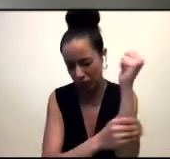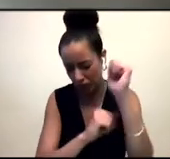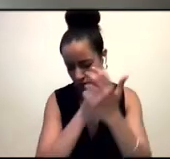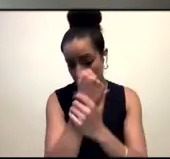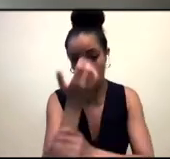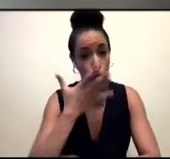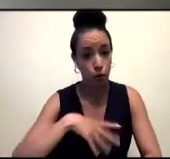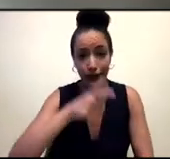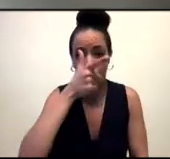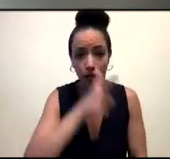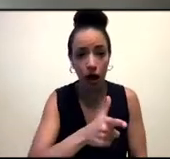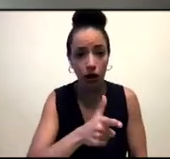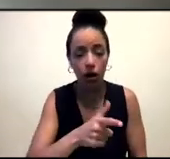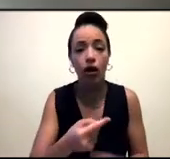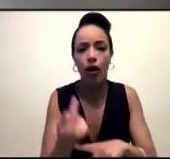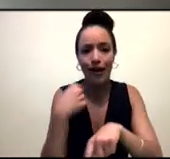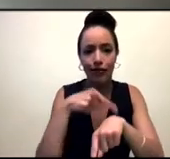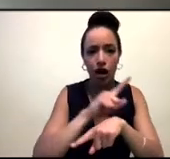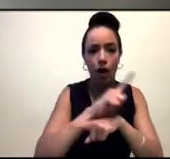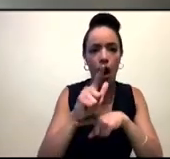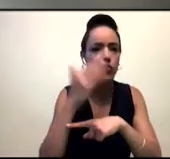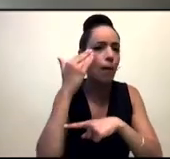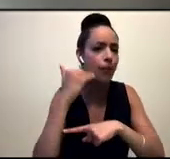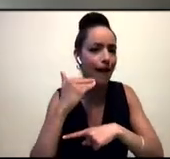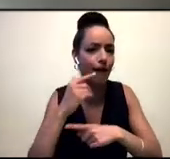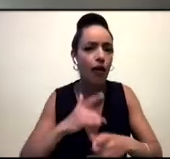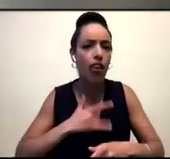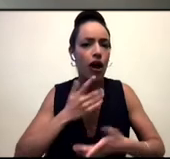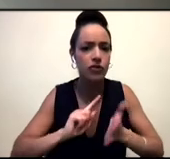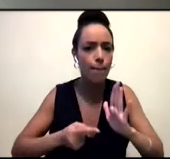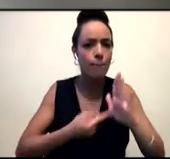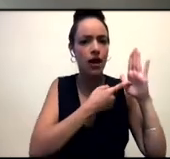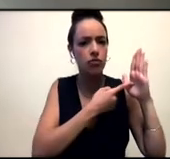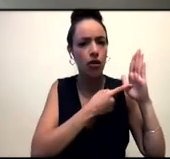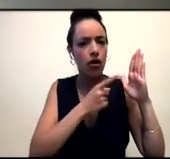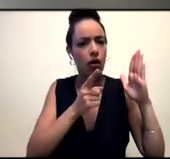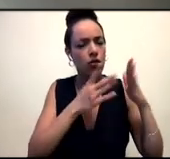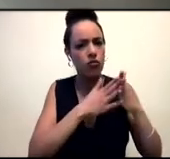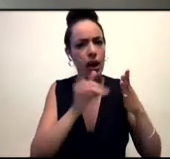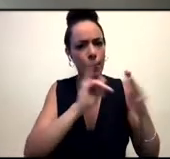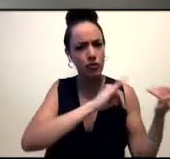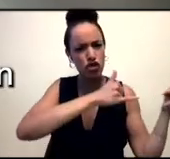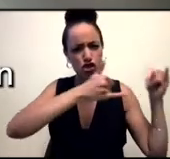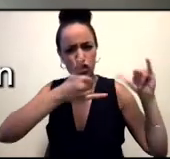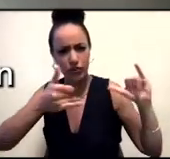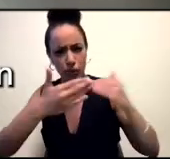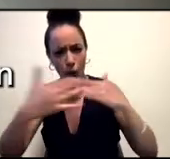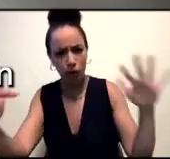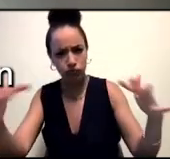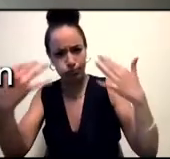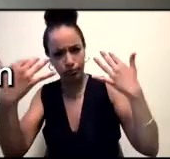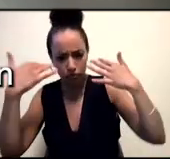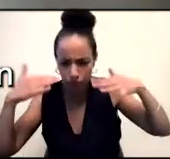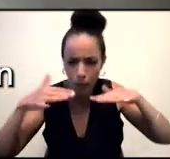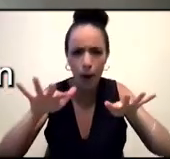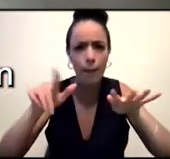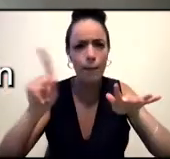wake of the Black Lives Matter movement, it's been a huge movement for people talking about representation. You know, in the wake of that amazing movement,